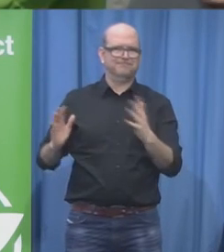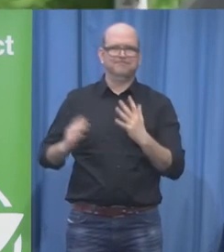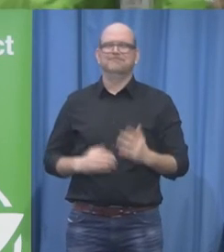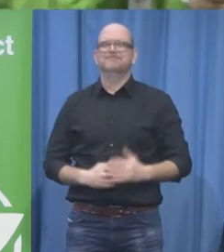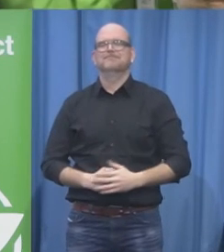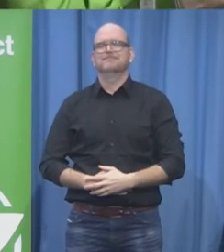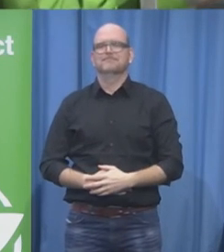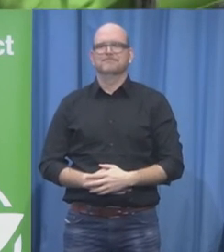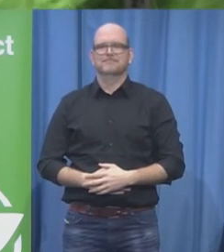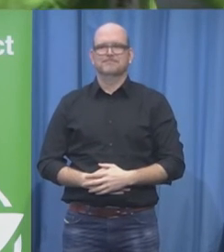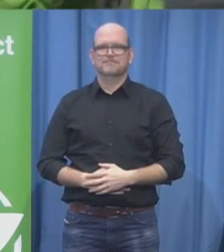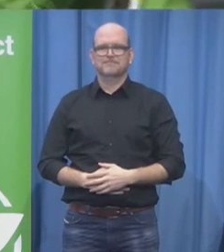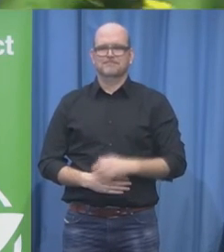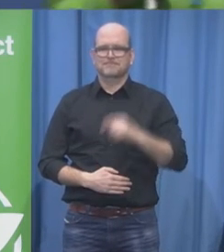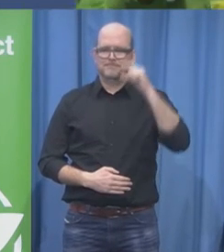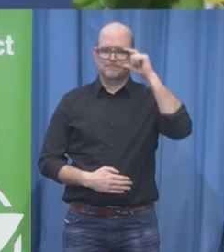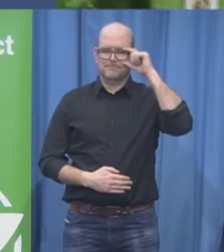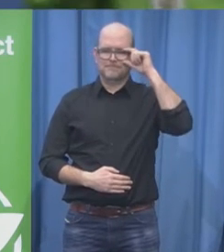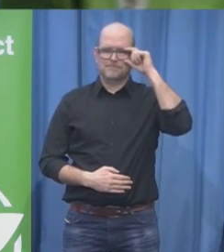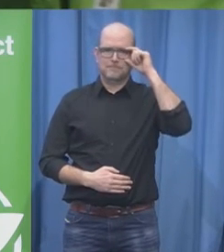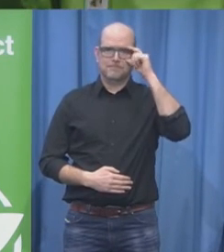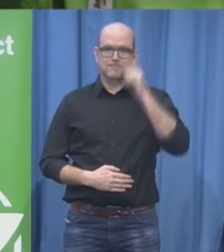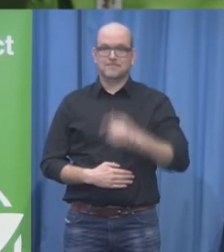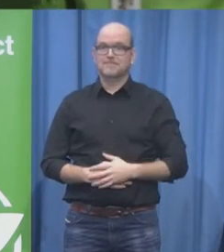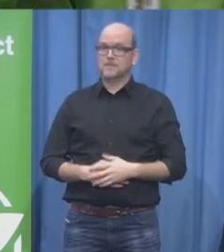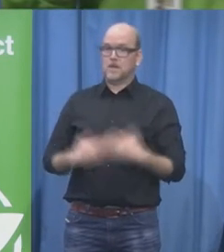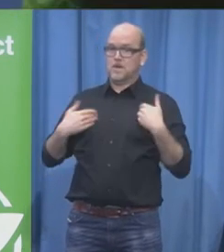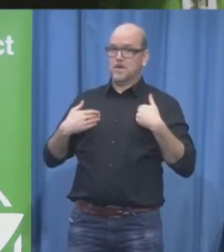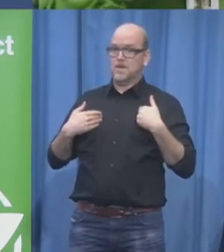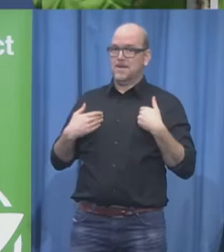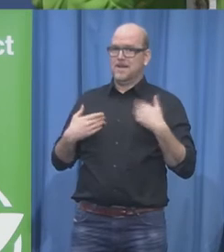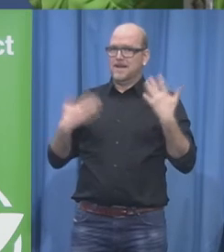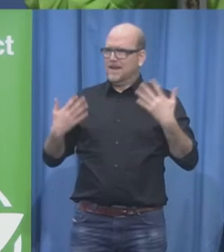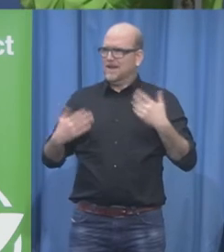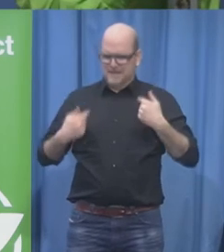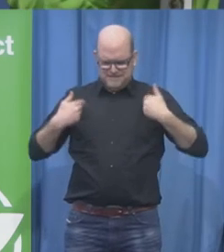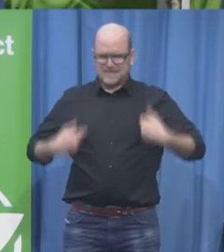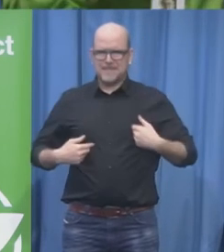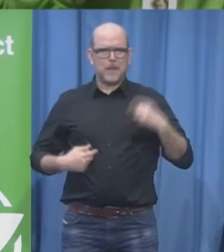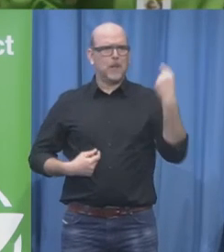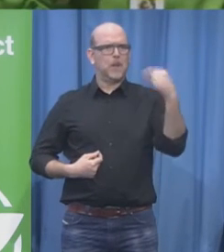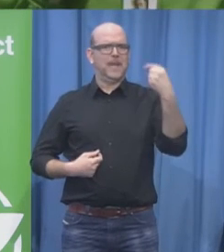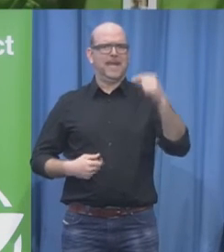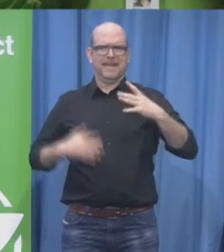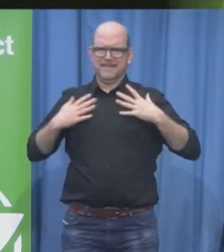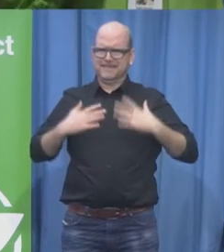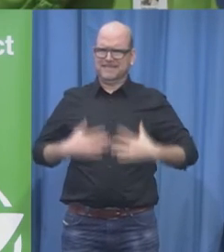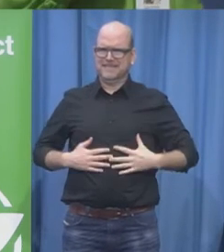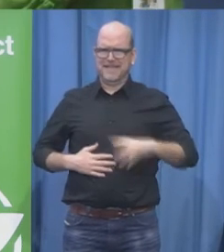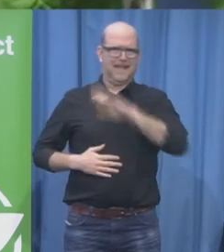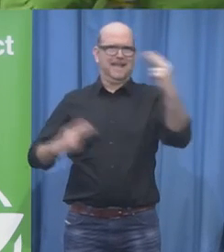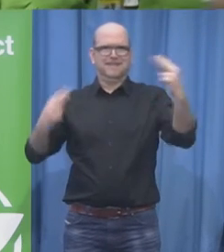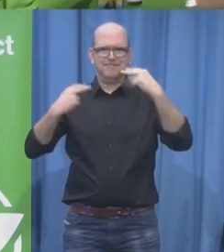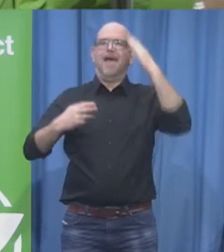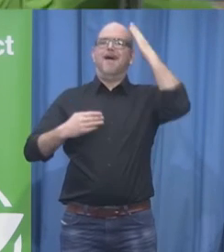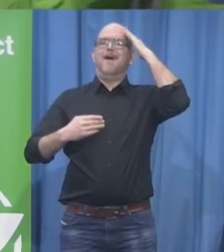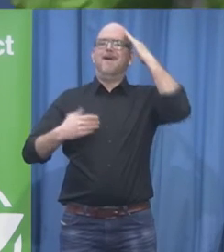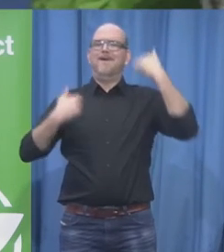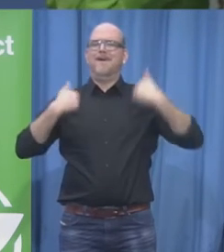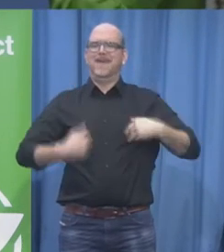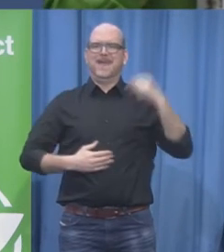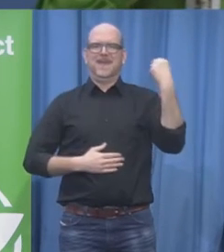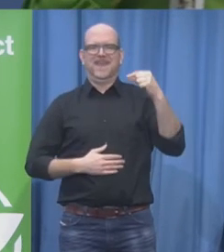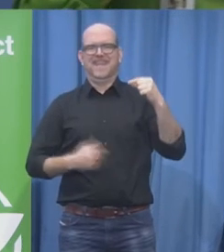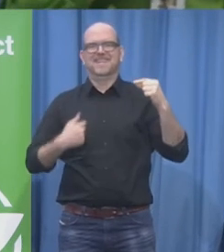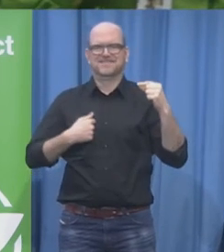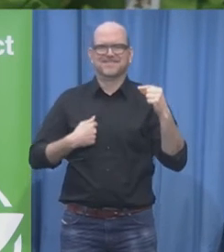I am wearing my greenest of green shirts today so that you can all see me and I can see myself this is in pure respect for